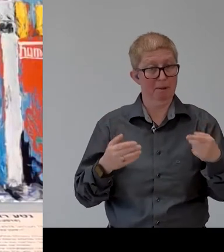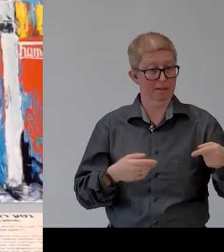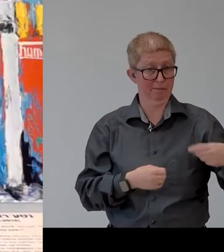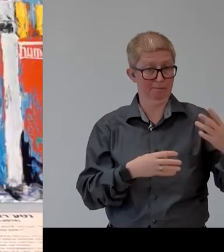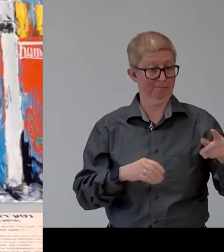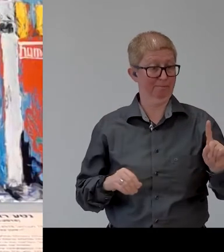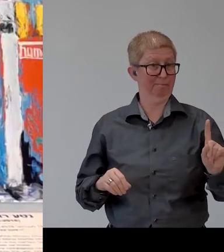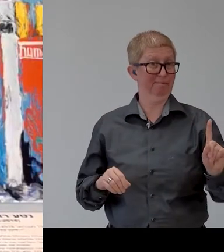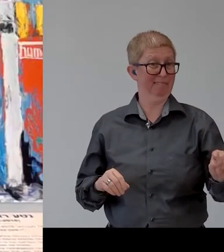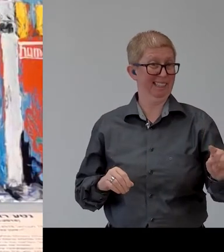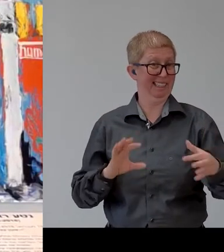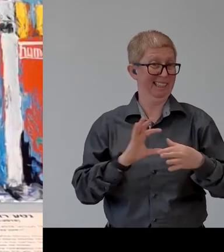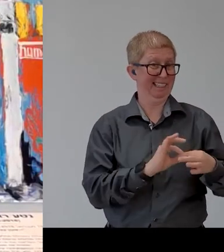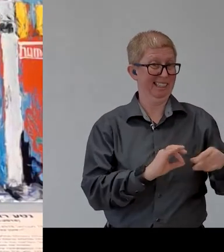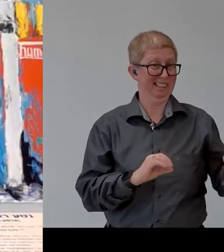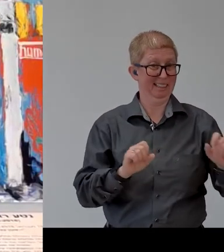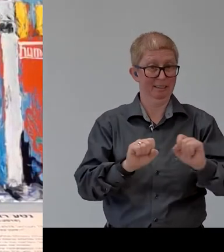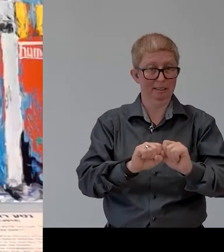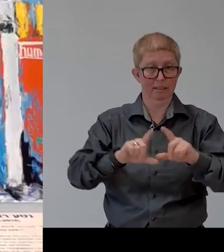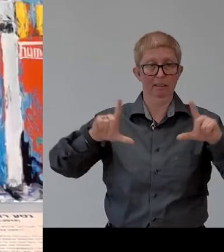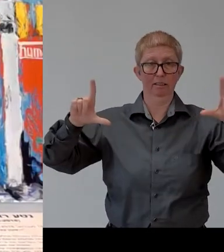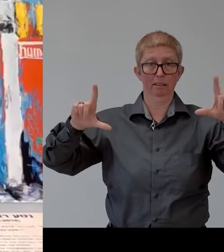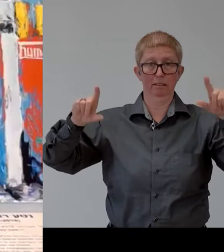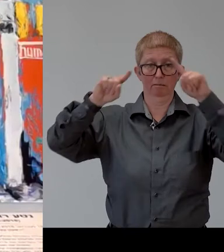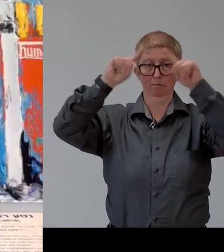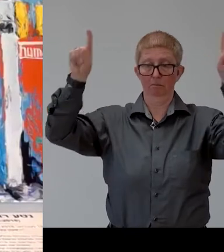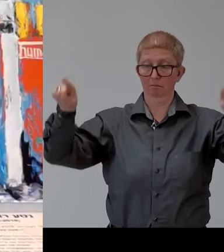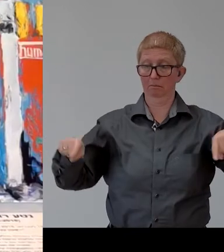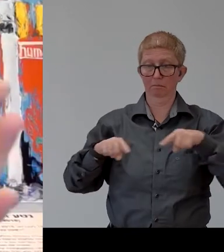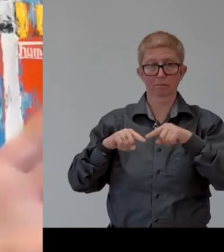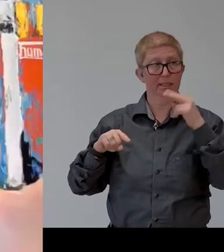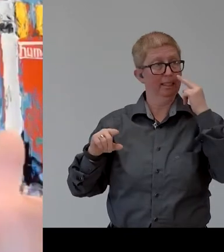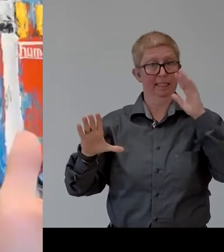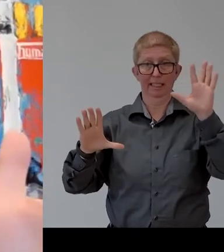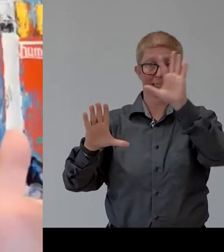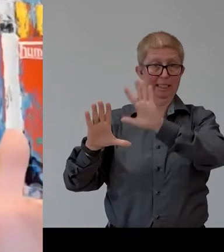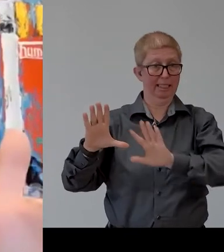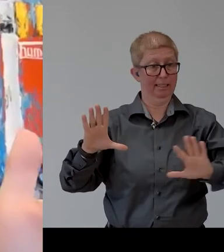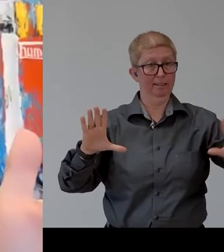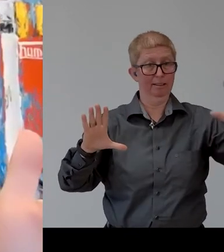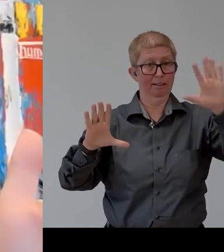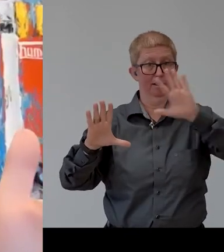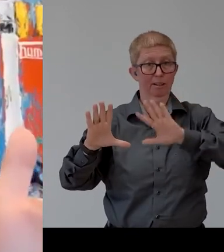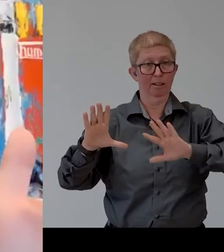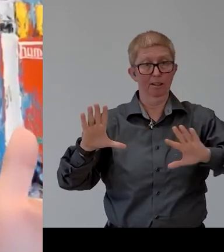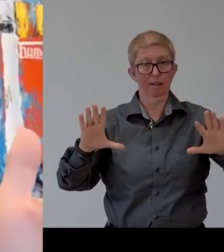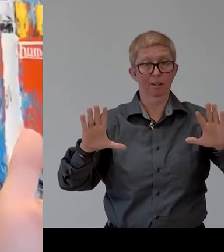middle of the page and you will basically see uh the open space that we're inviting you to uh find